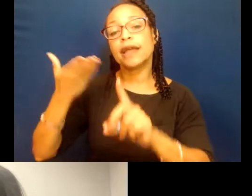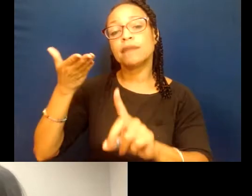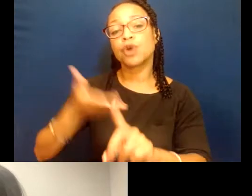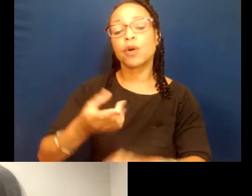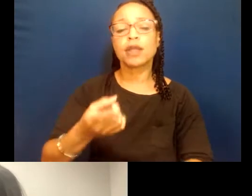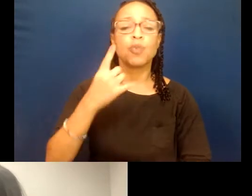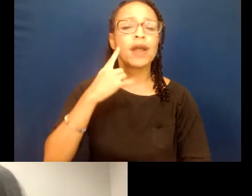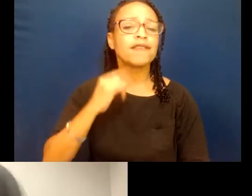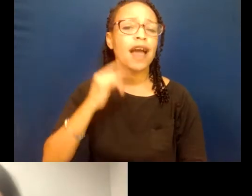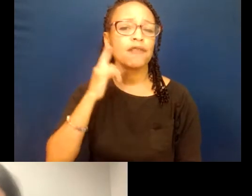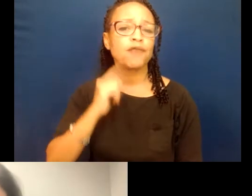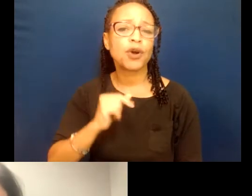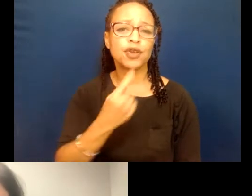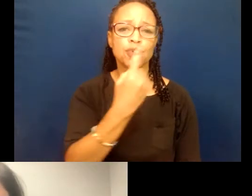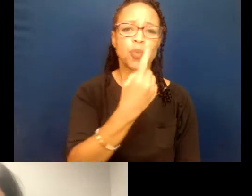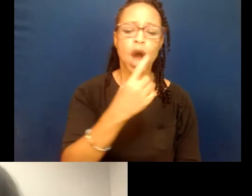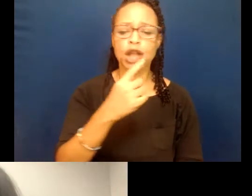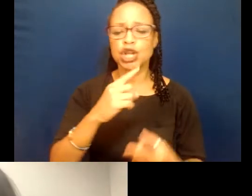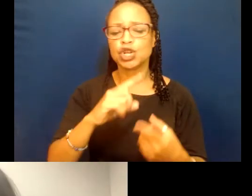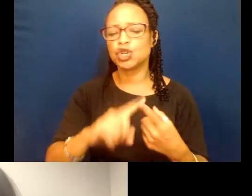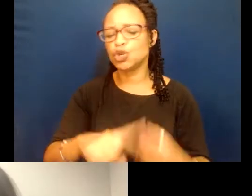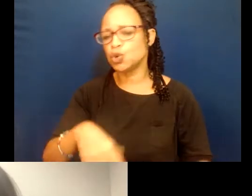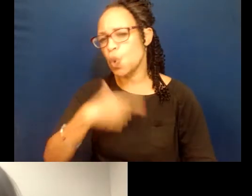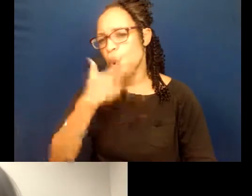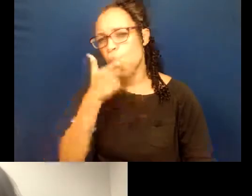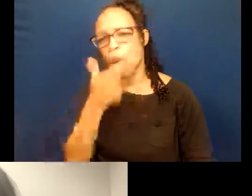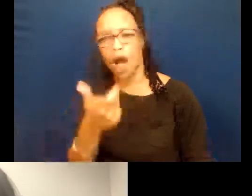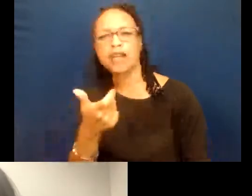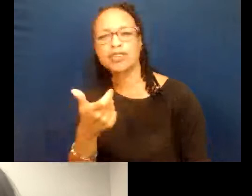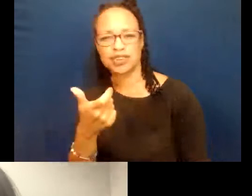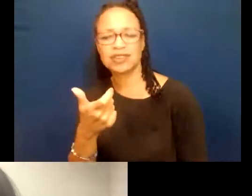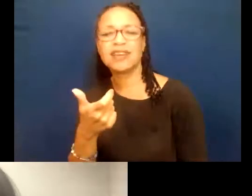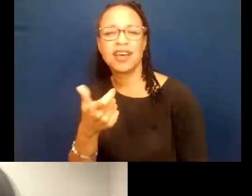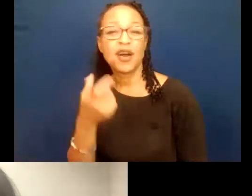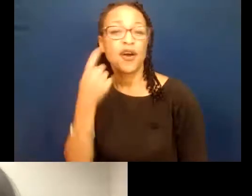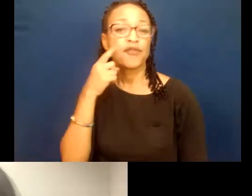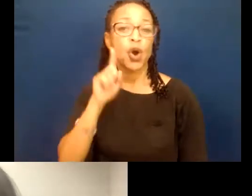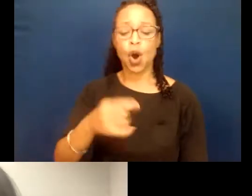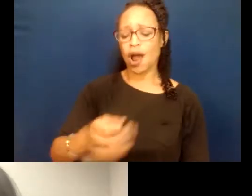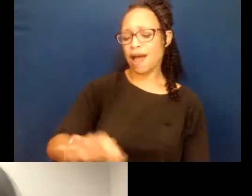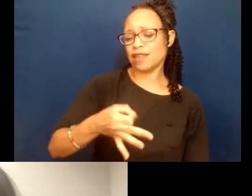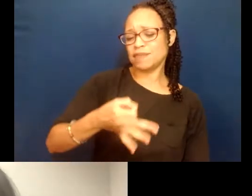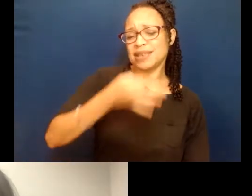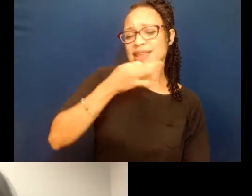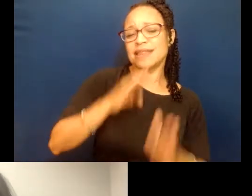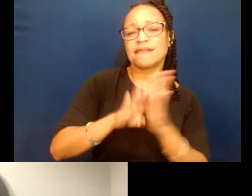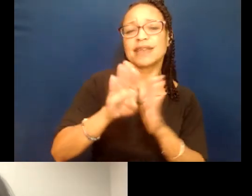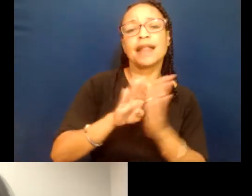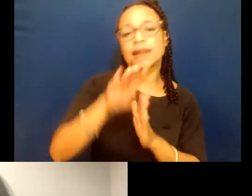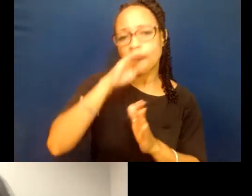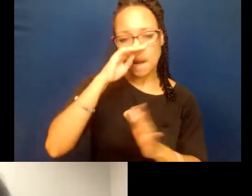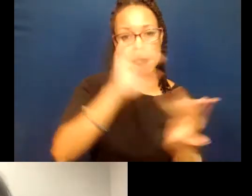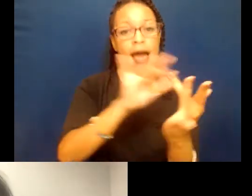California's one to watch for her campaign work and her expertise in developing Spanish language outreach